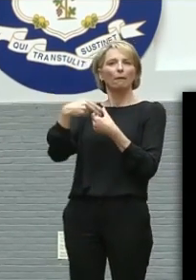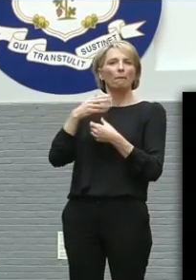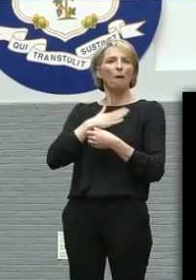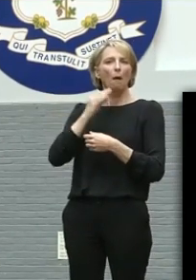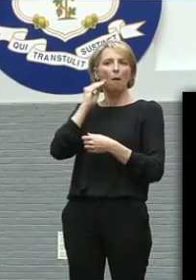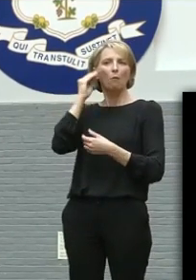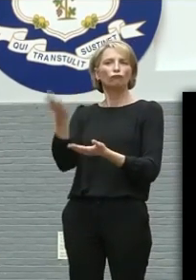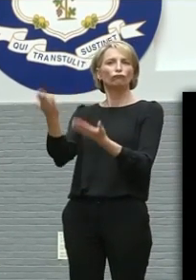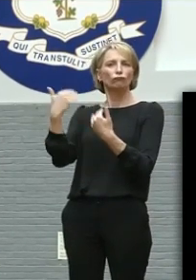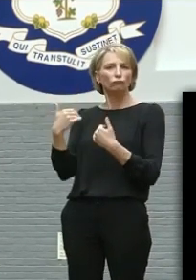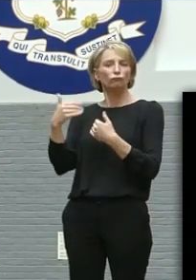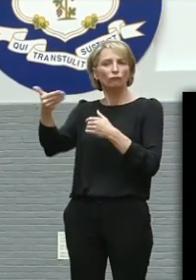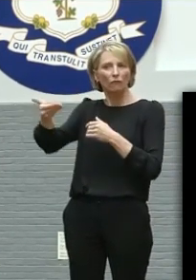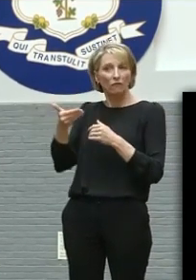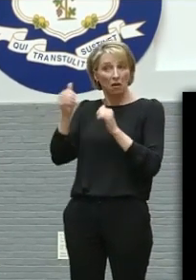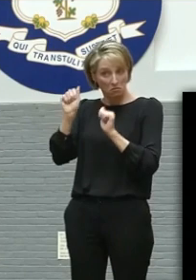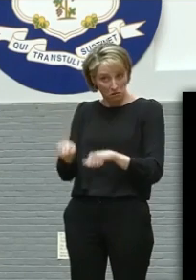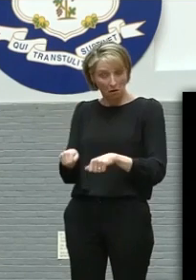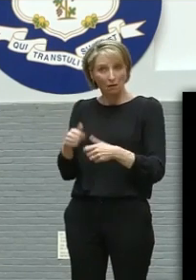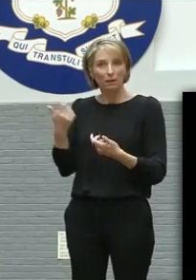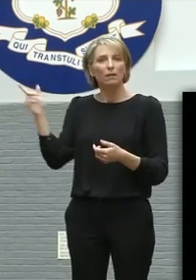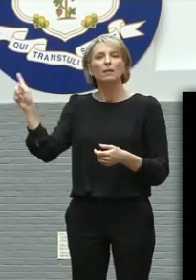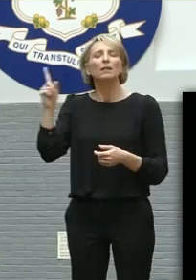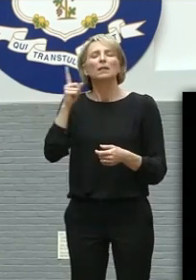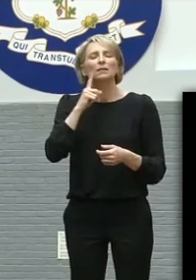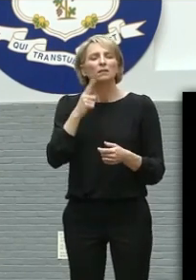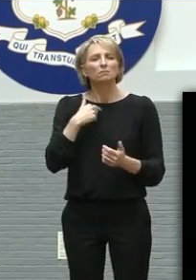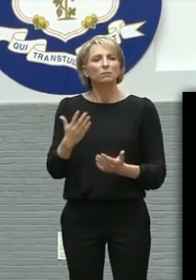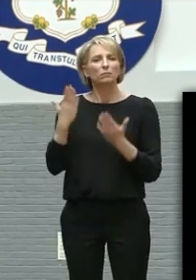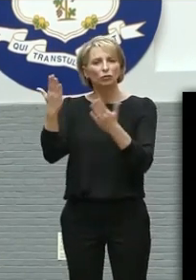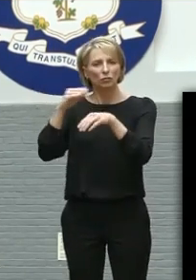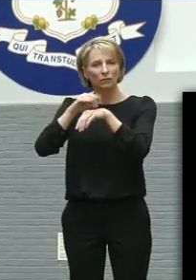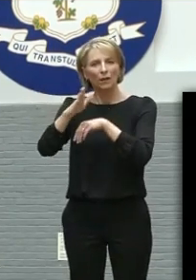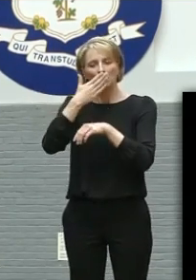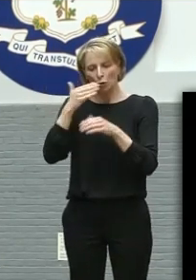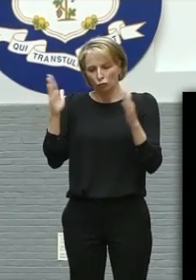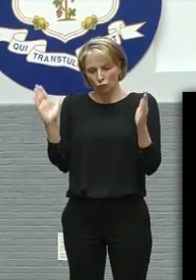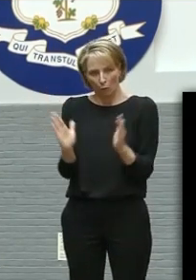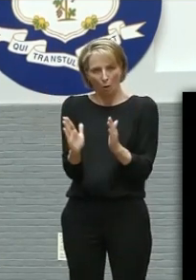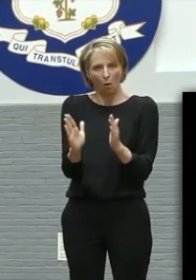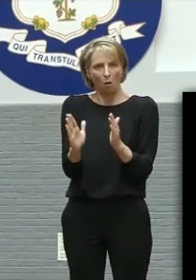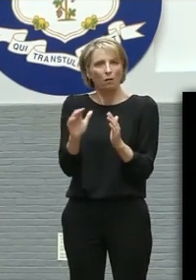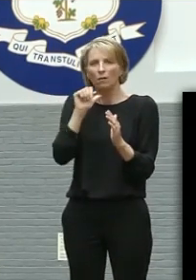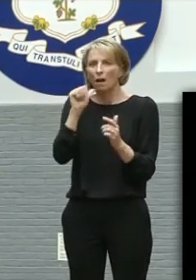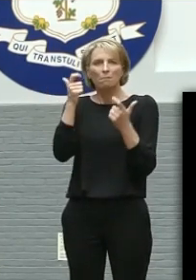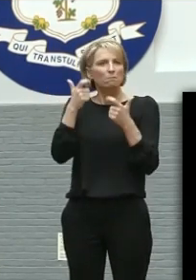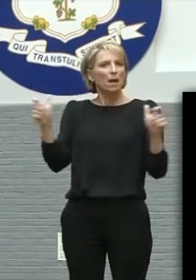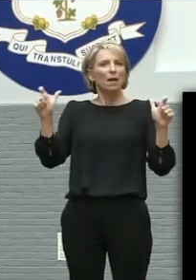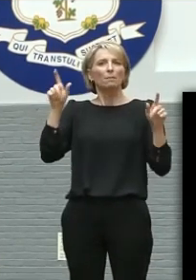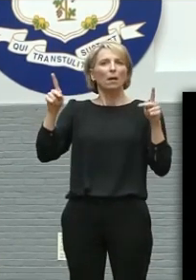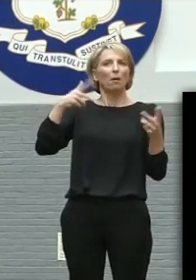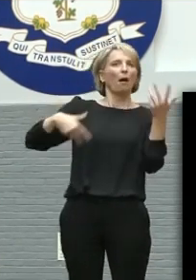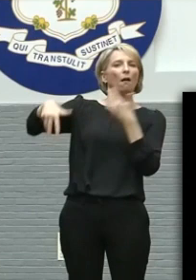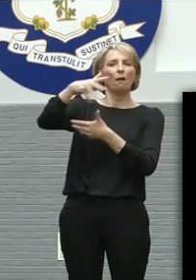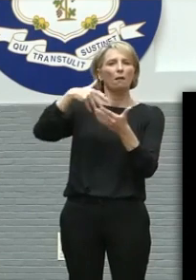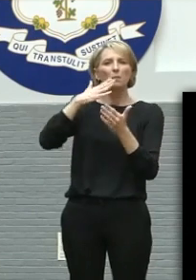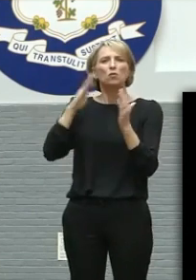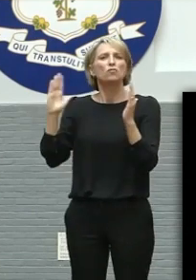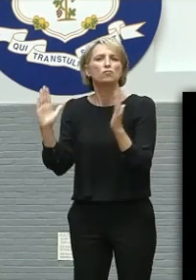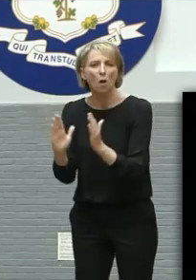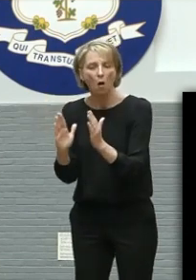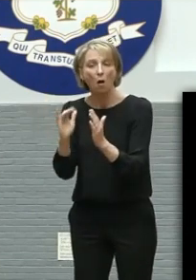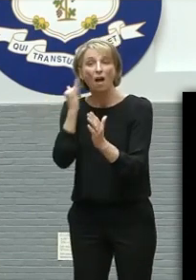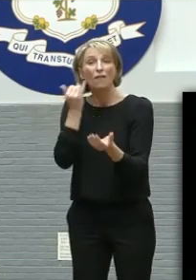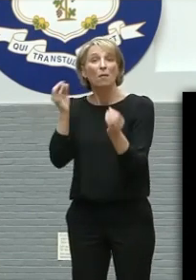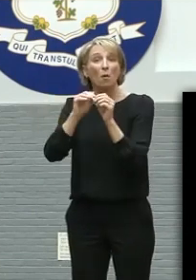What's your view? The smaller the group, the safer it is for everybody. Let's just face facts. And the bigger the group, the more